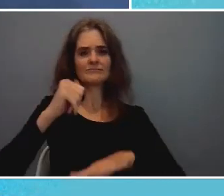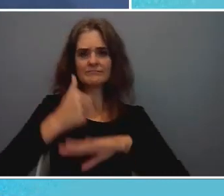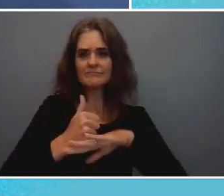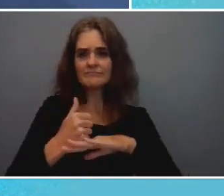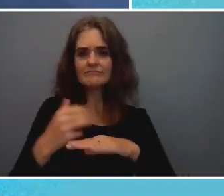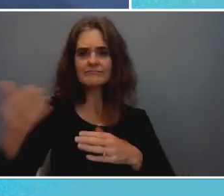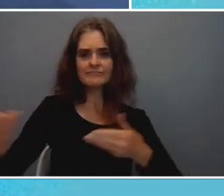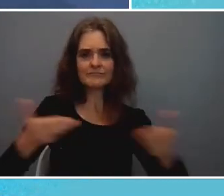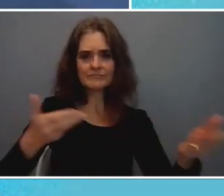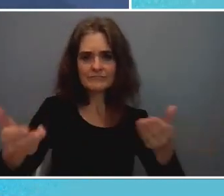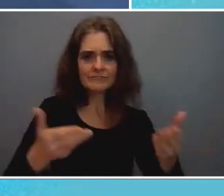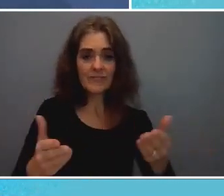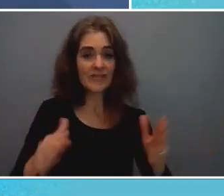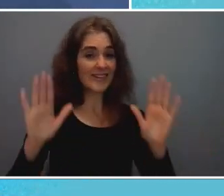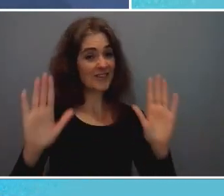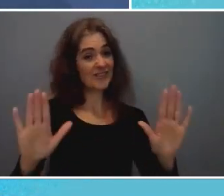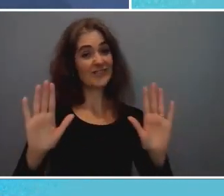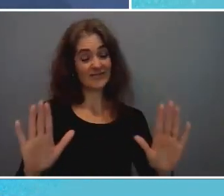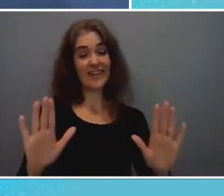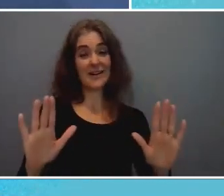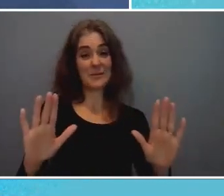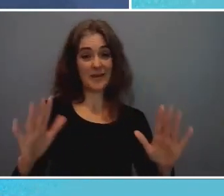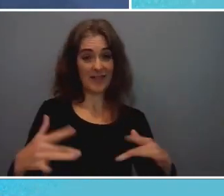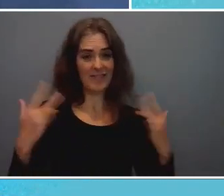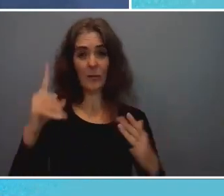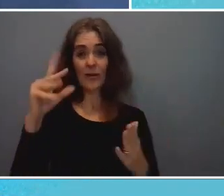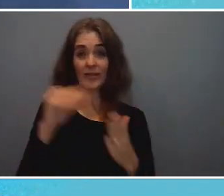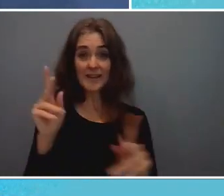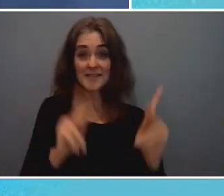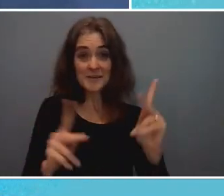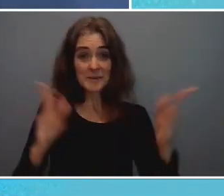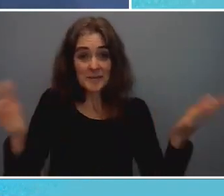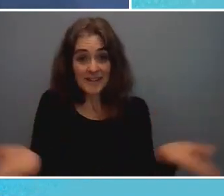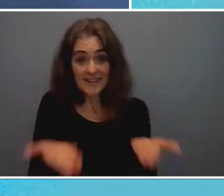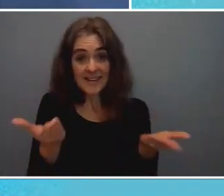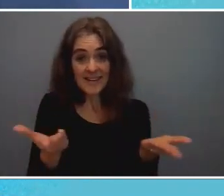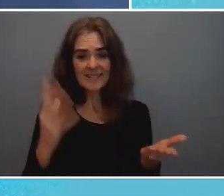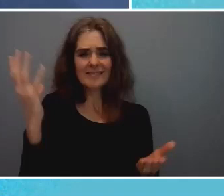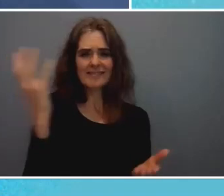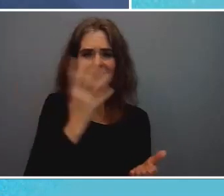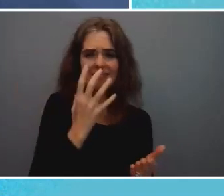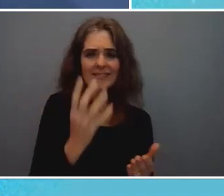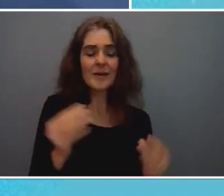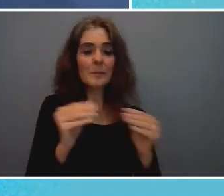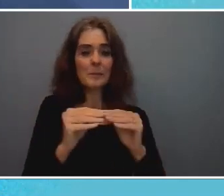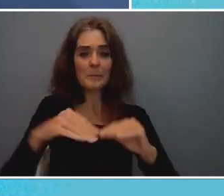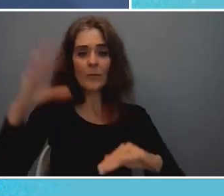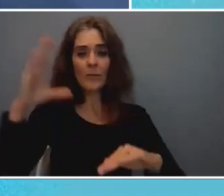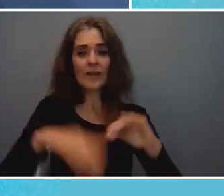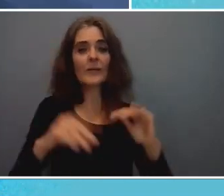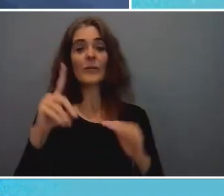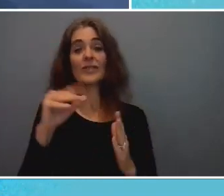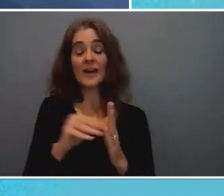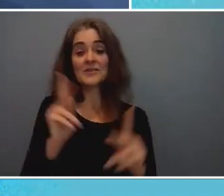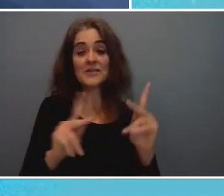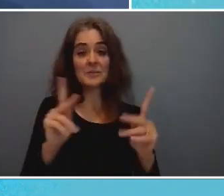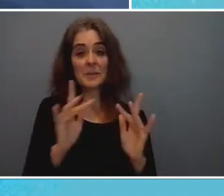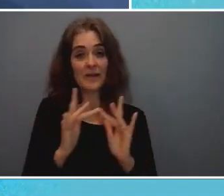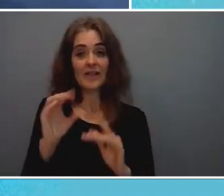incredible event. A thousand people here, more than a thousand people online. The energy